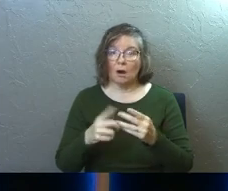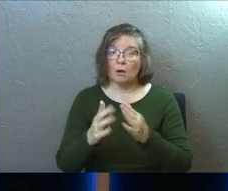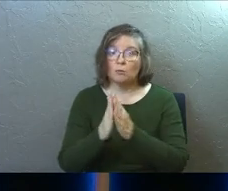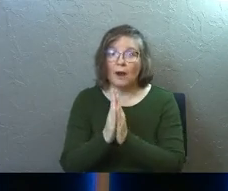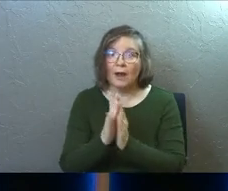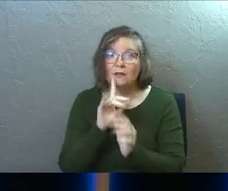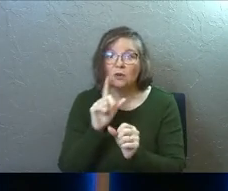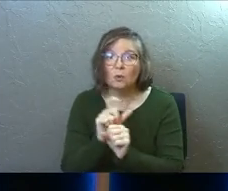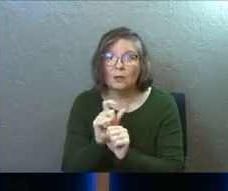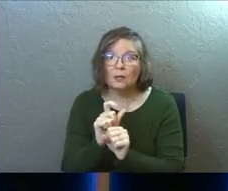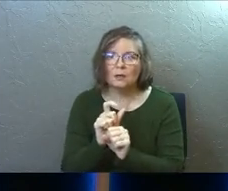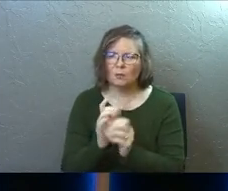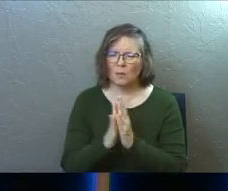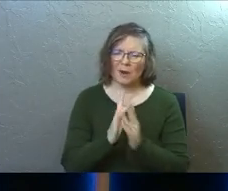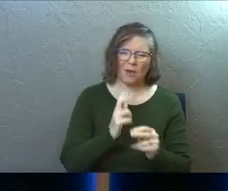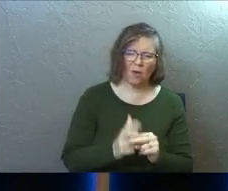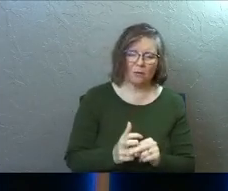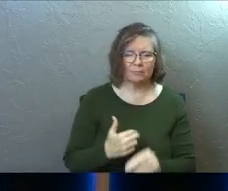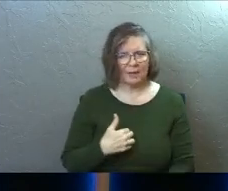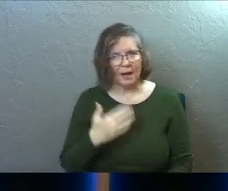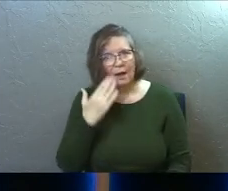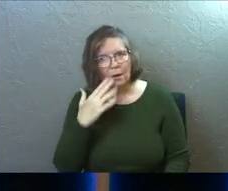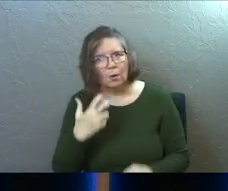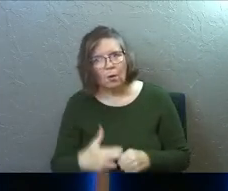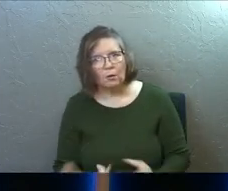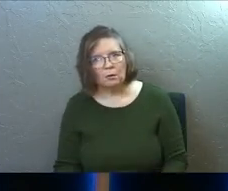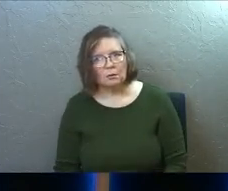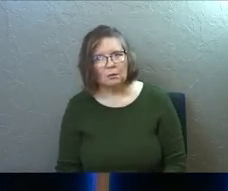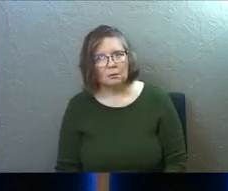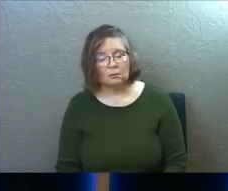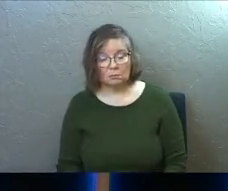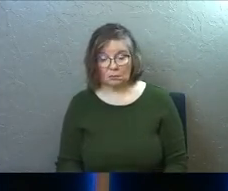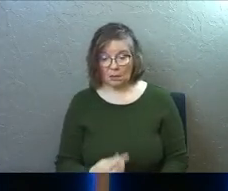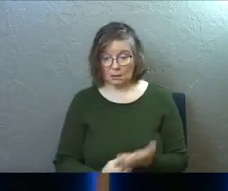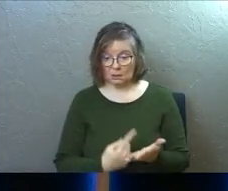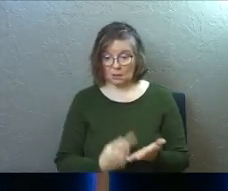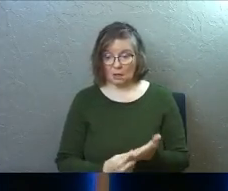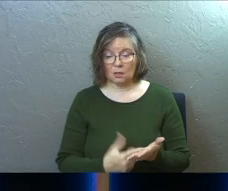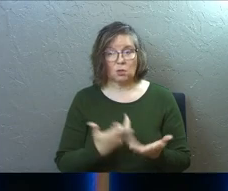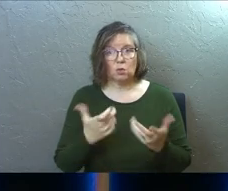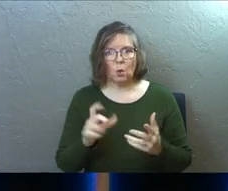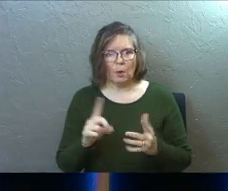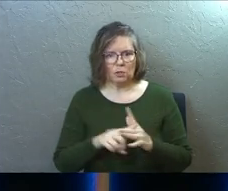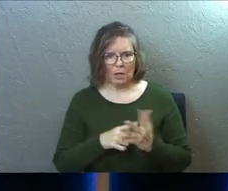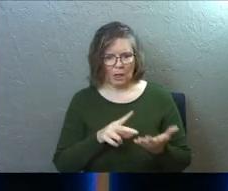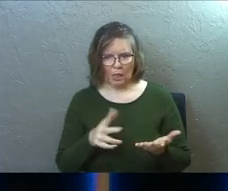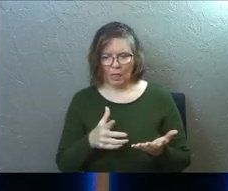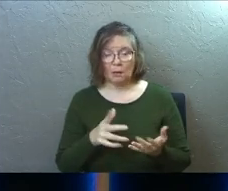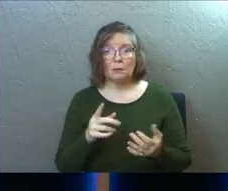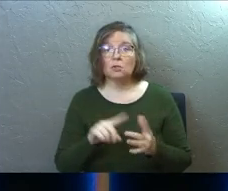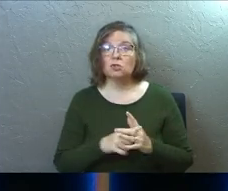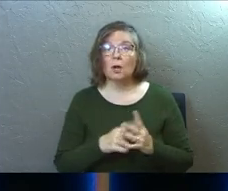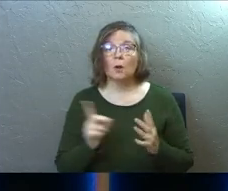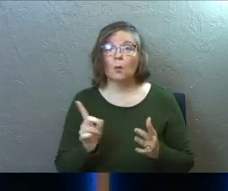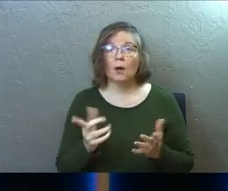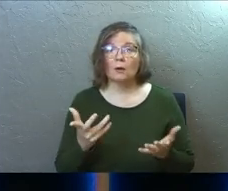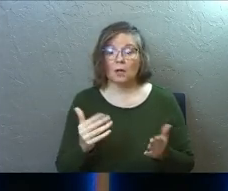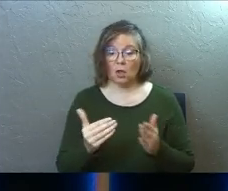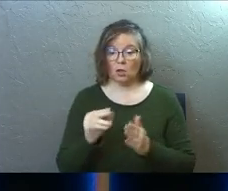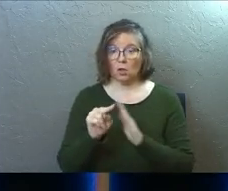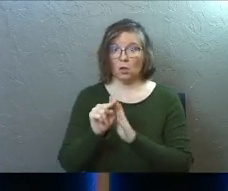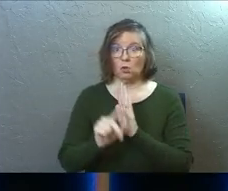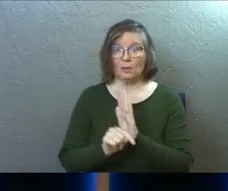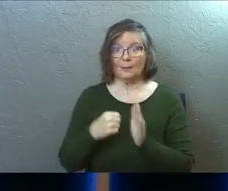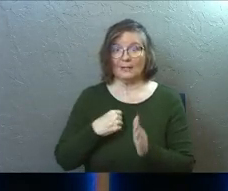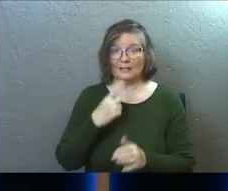real. Well, praying's hard. I know it's hard. And sometimes you don't know where to start. Here's a place to start. In the New